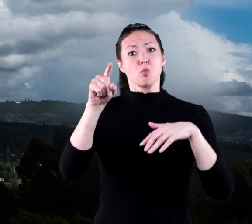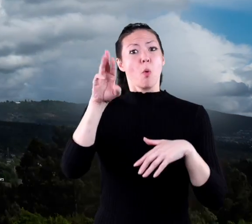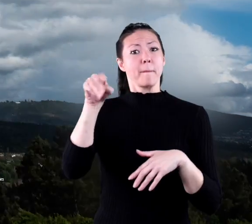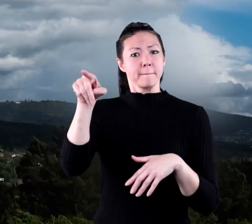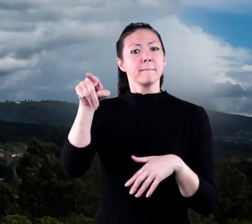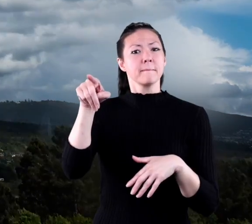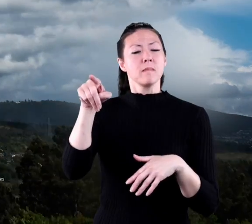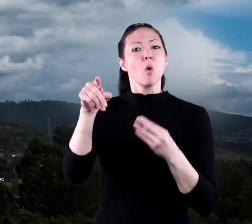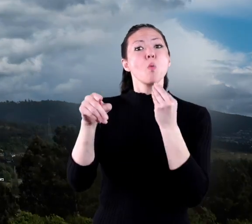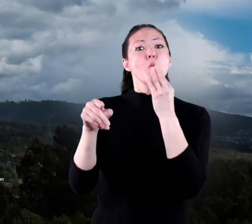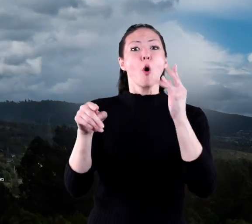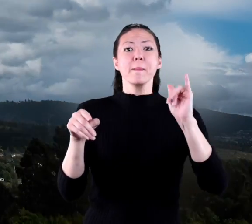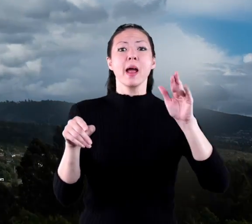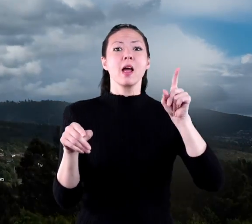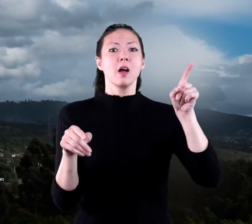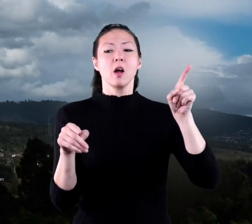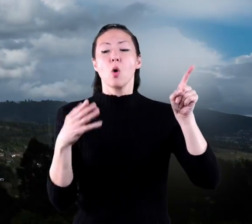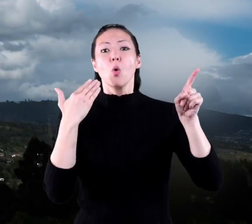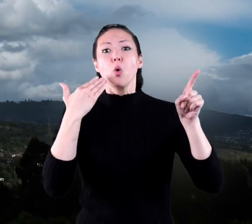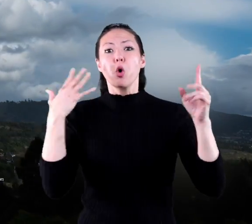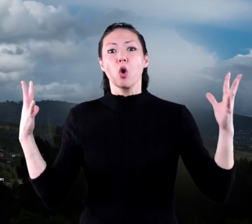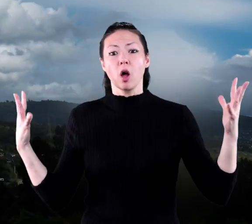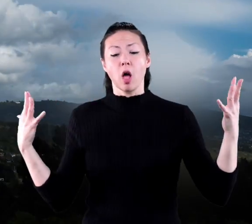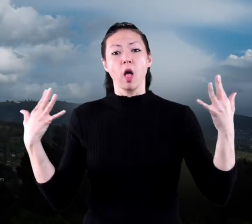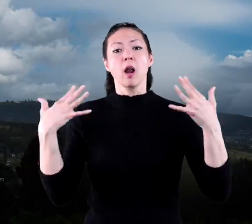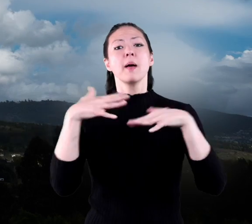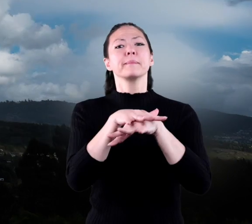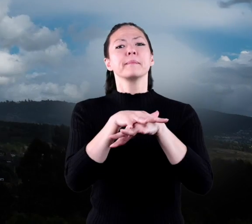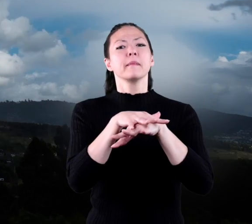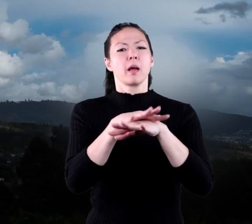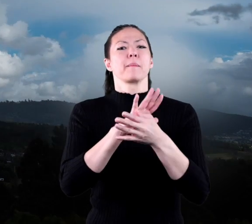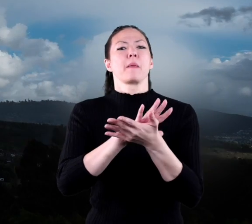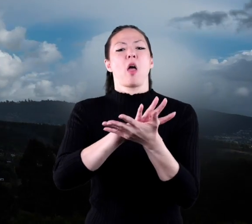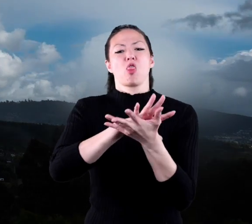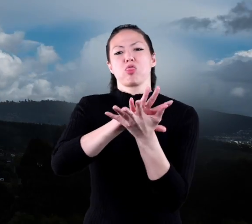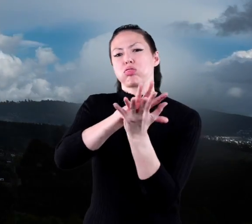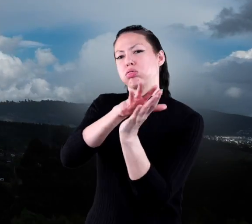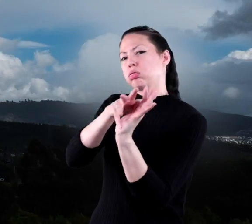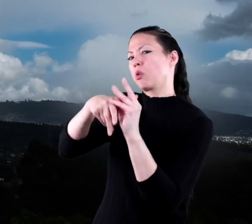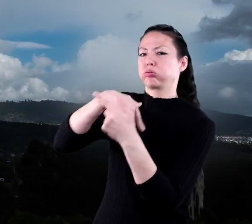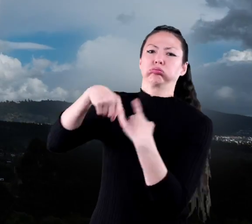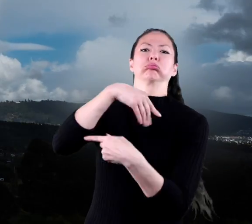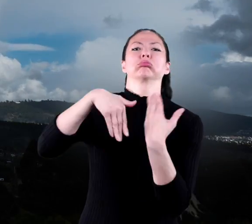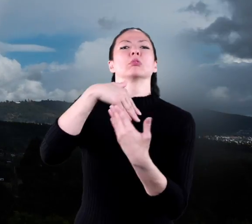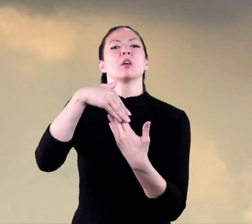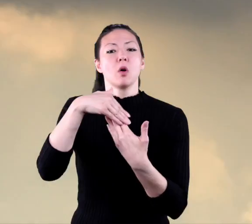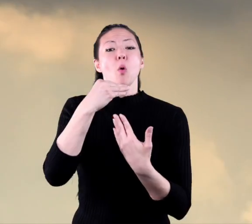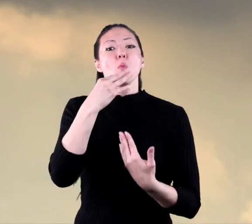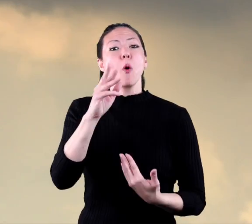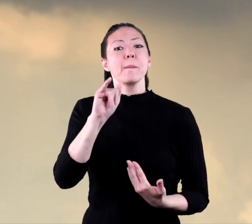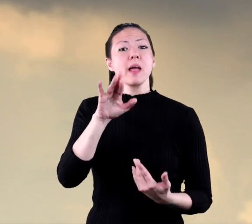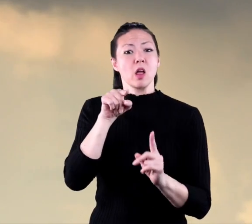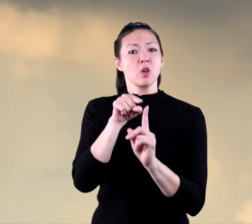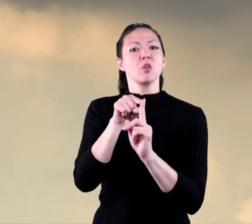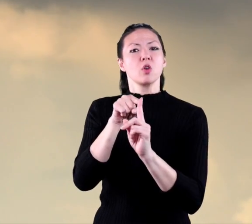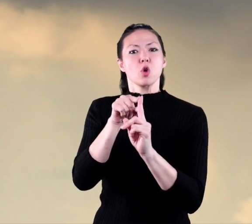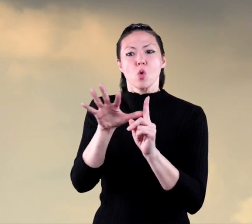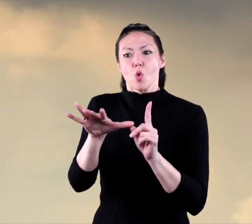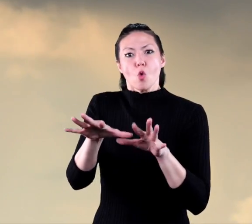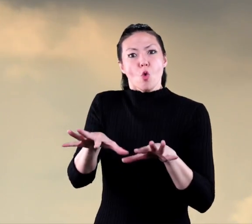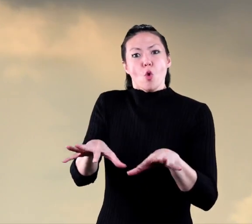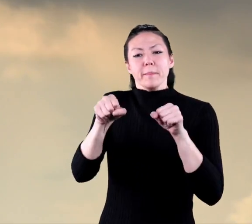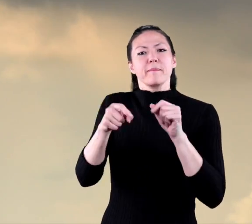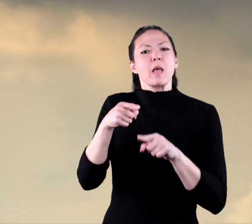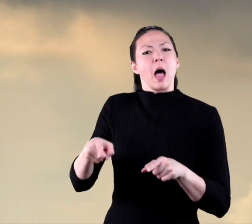and as rising warm air becomes cooled, the clouds begin to swirl. More warm air is sucked up from the